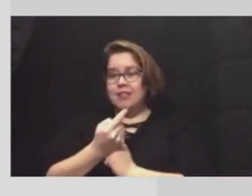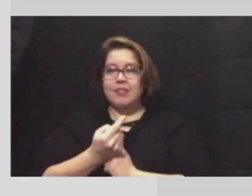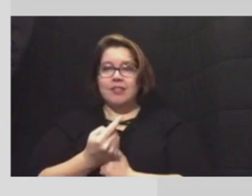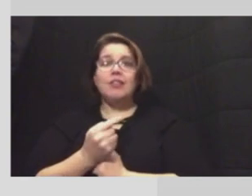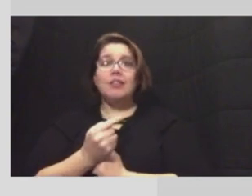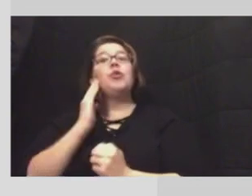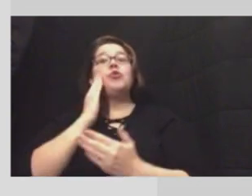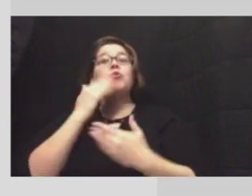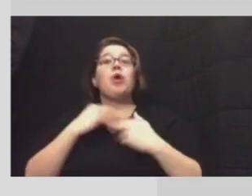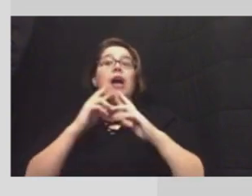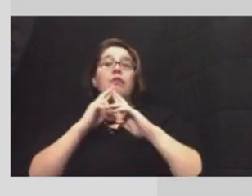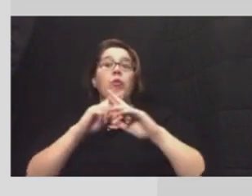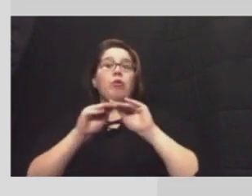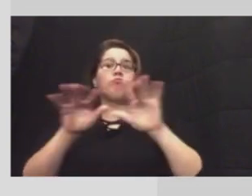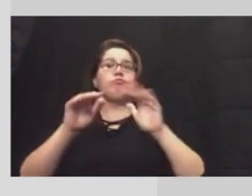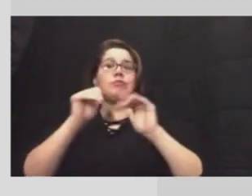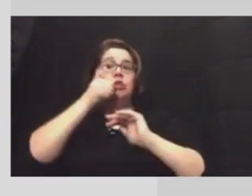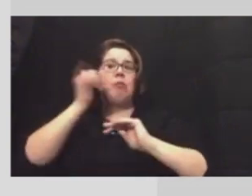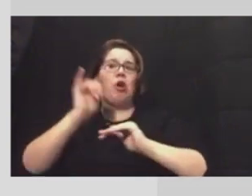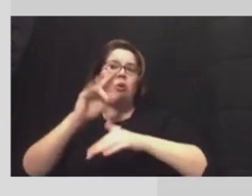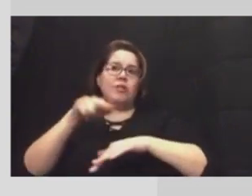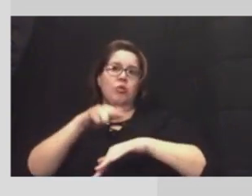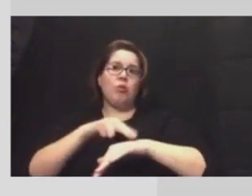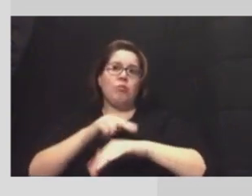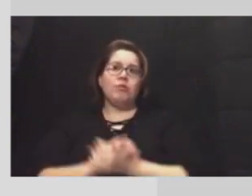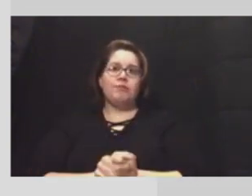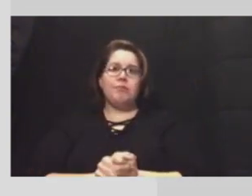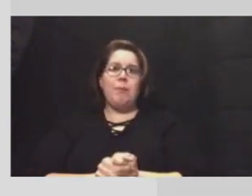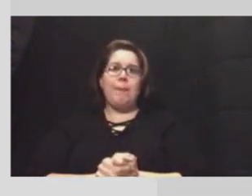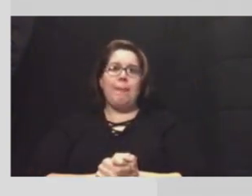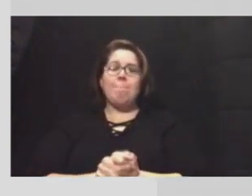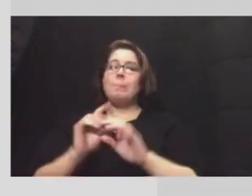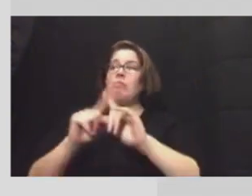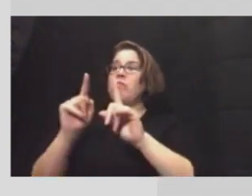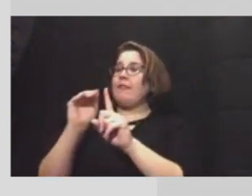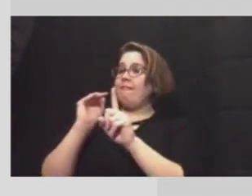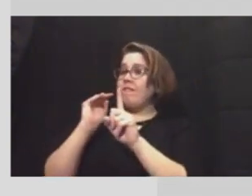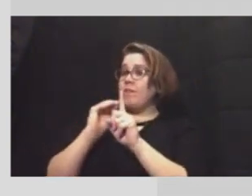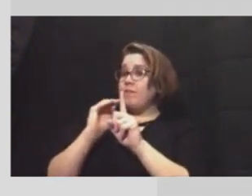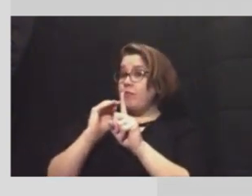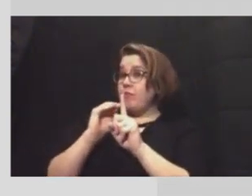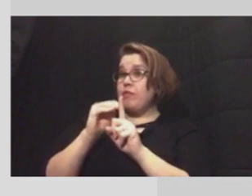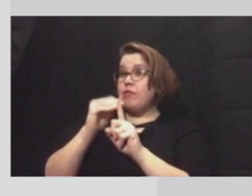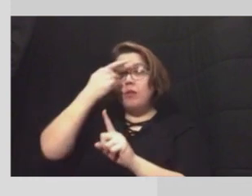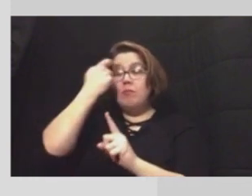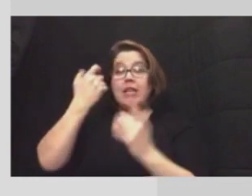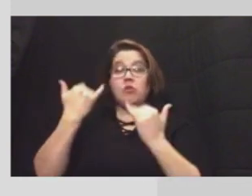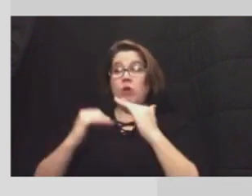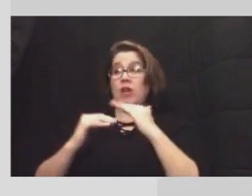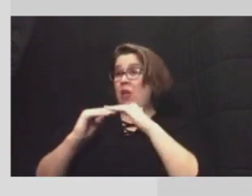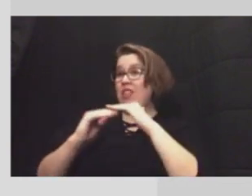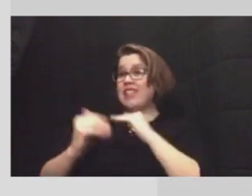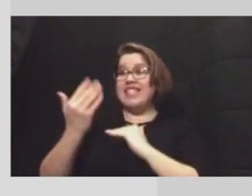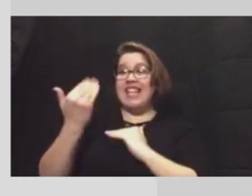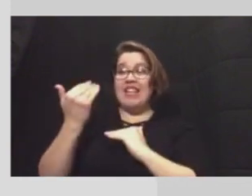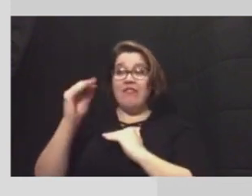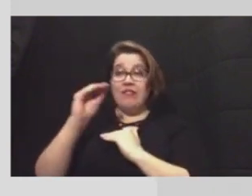report out tomorrow as normally scheduled uh but as a reminder because we're now below the 15 percent